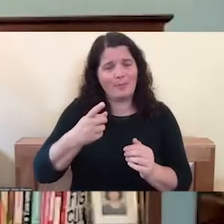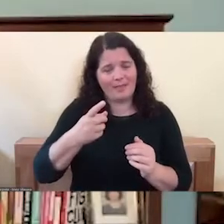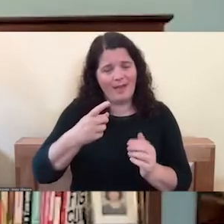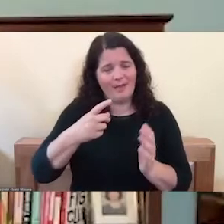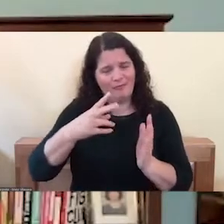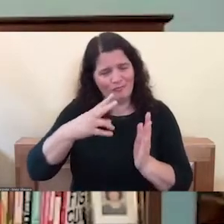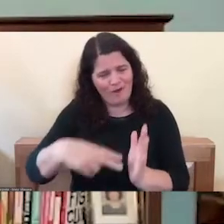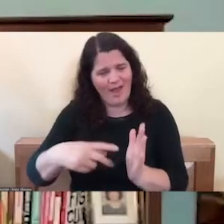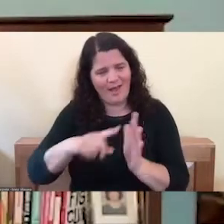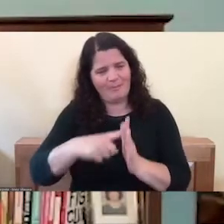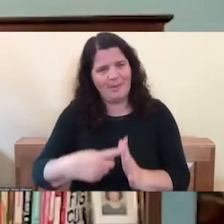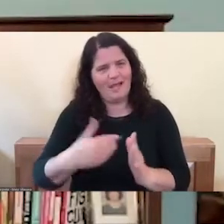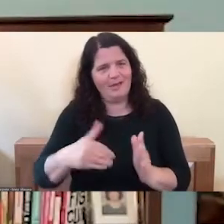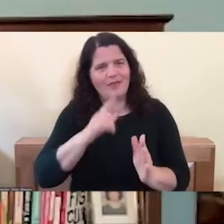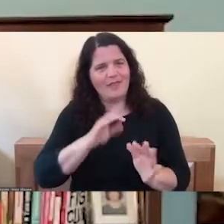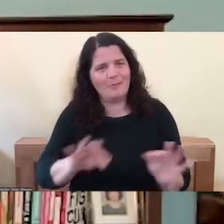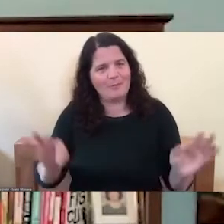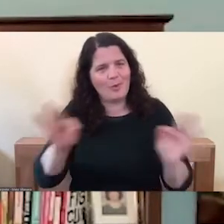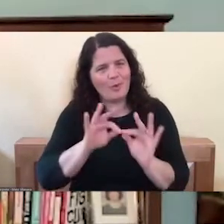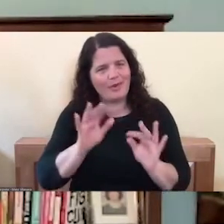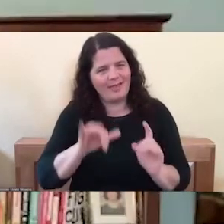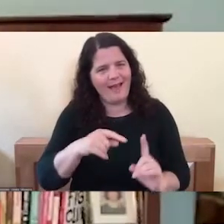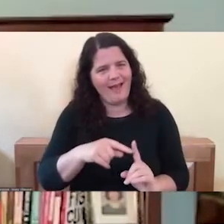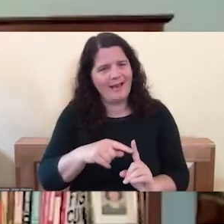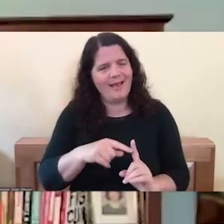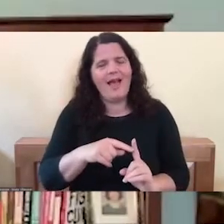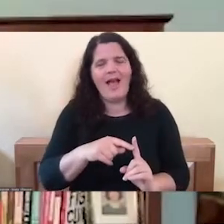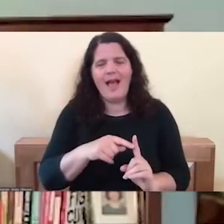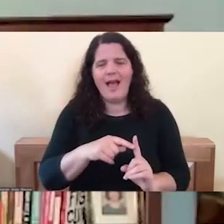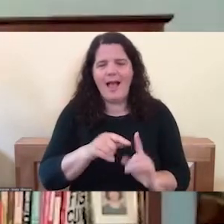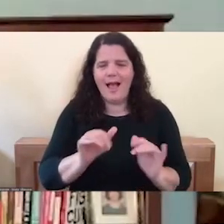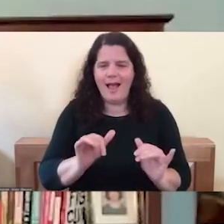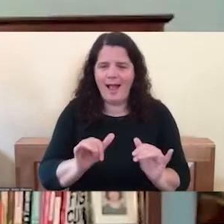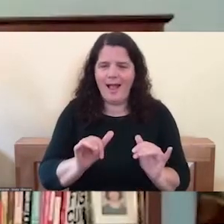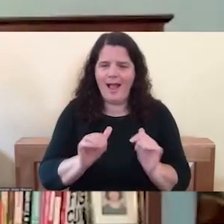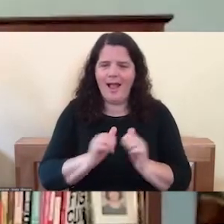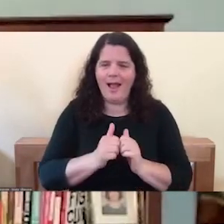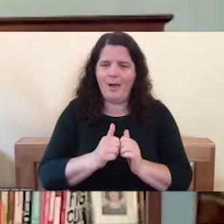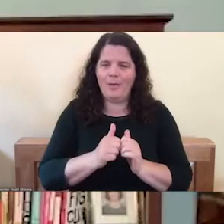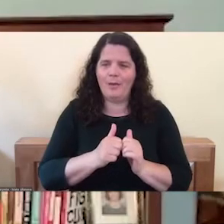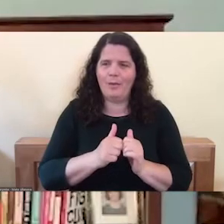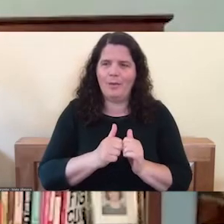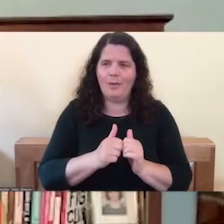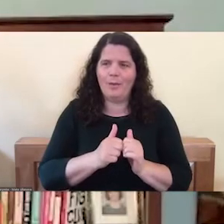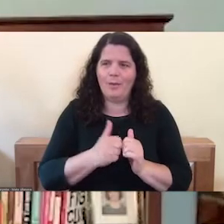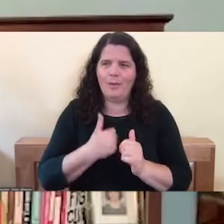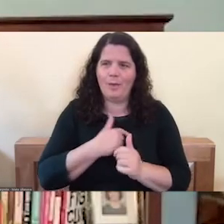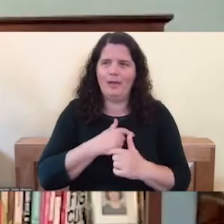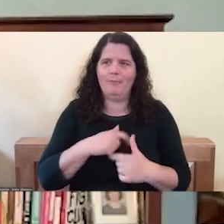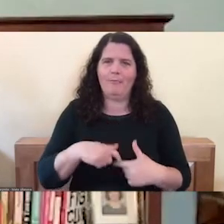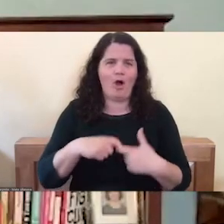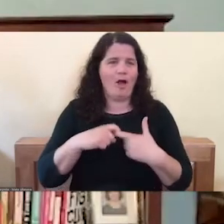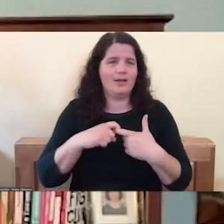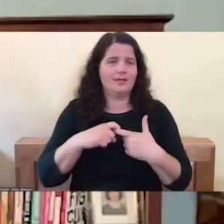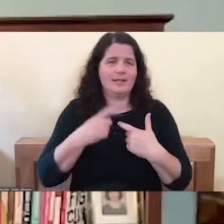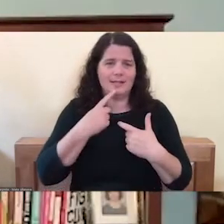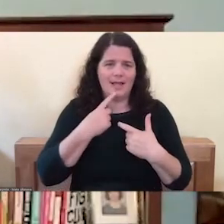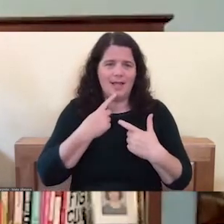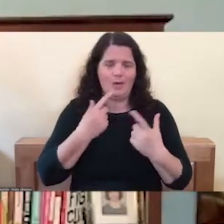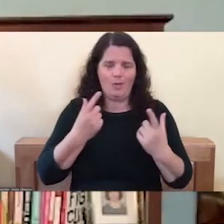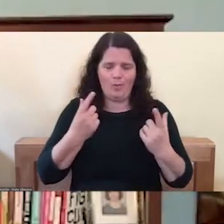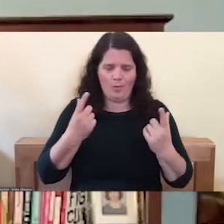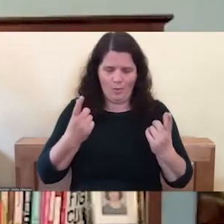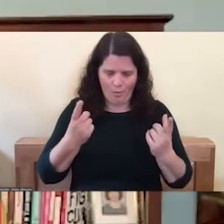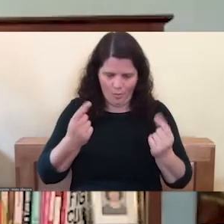of just really, just, just pausing and saying, what do I really need right now?